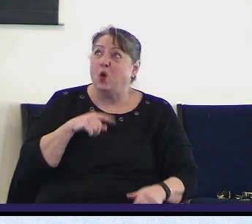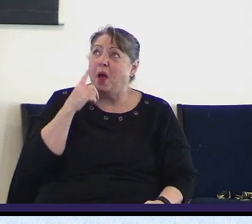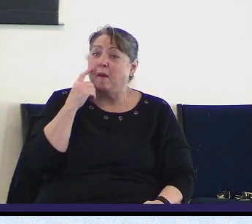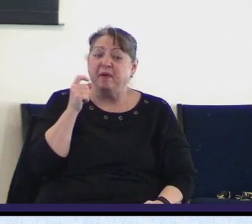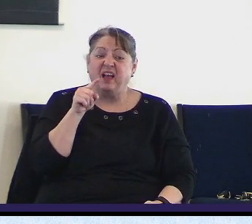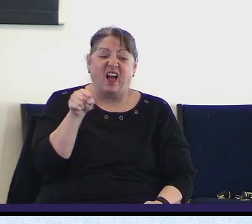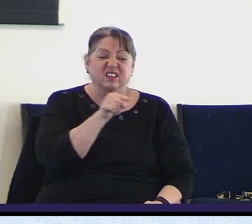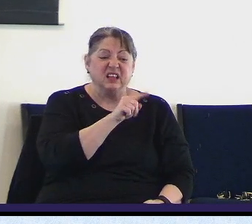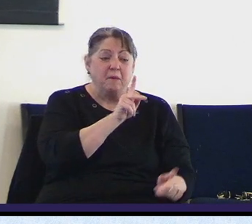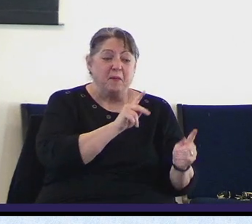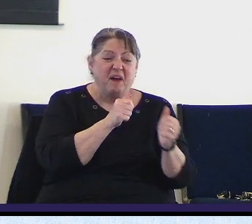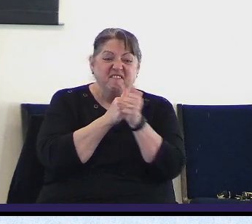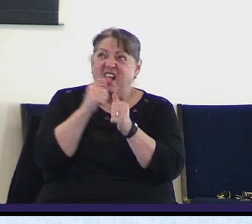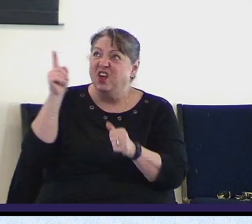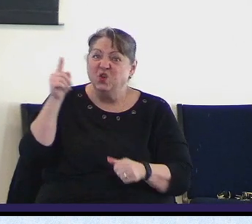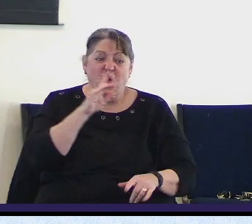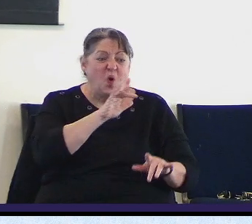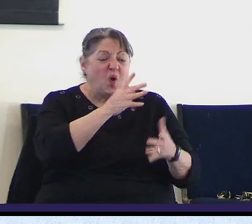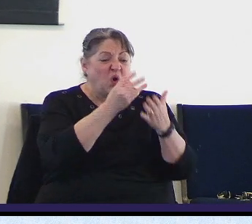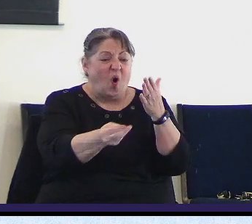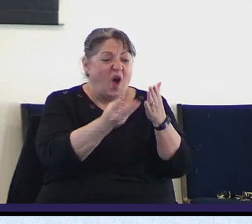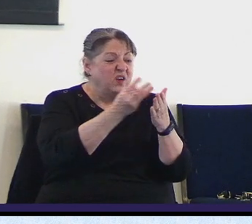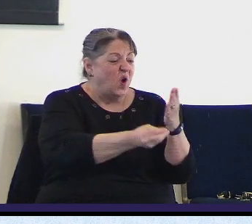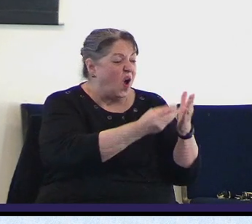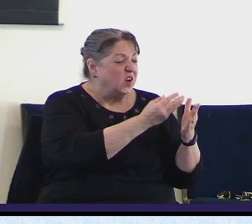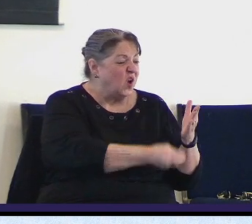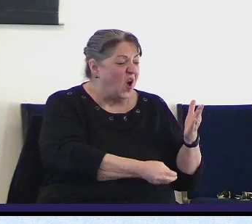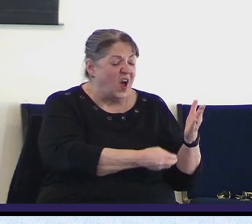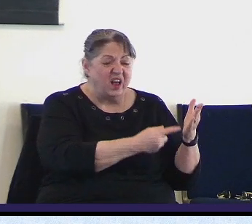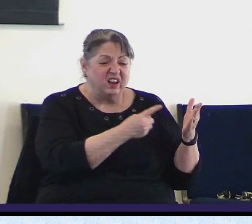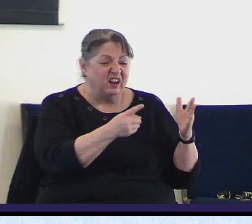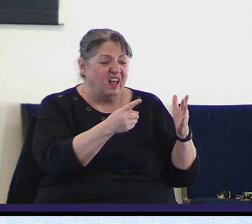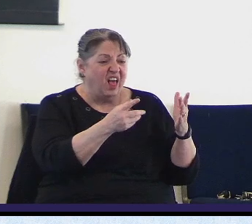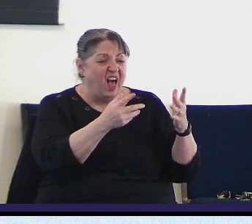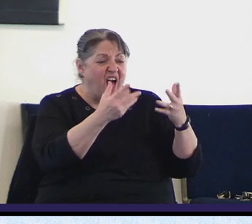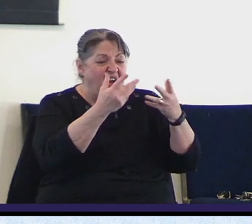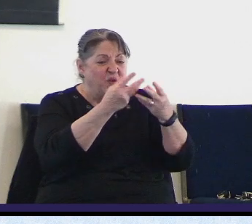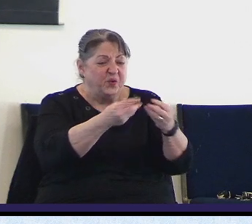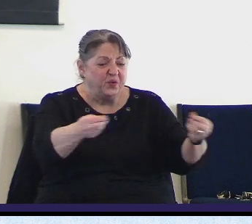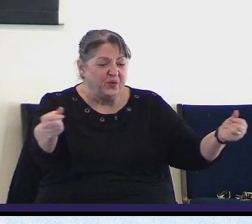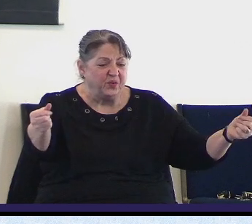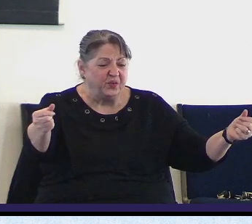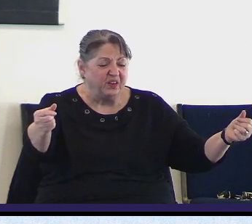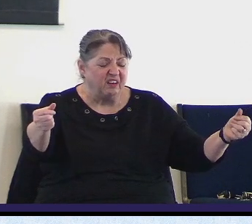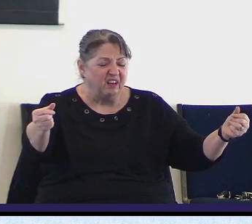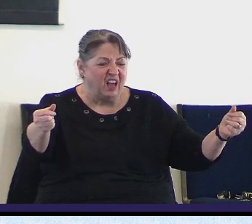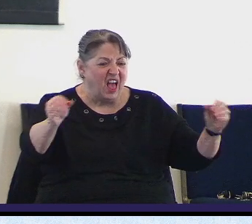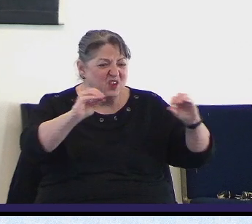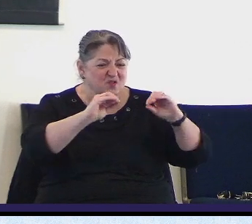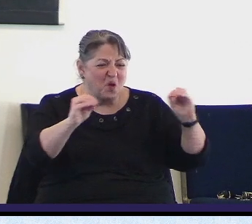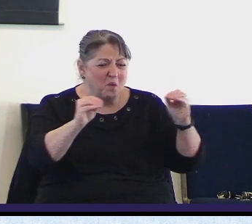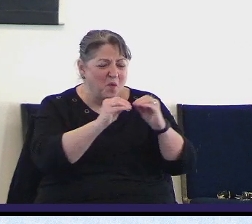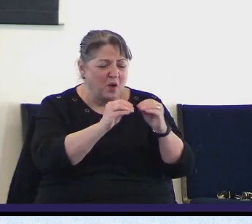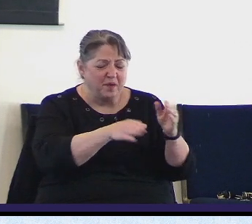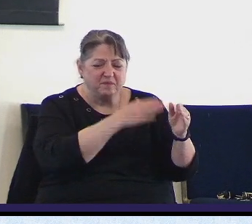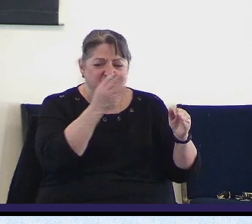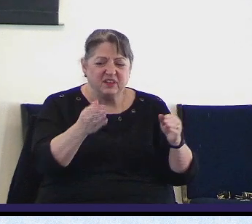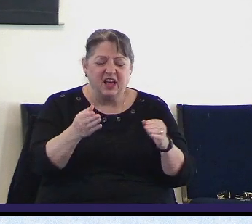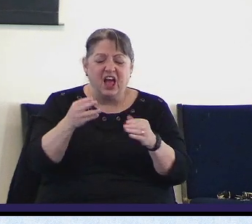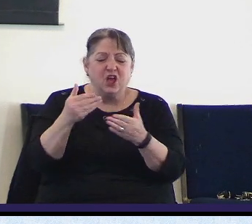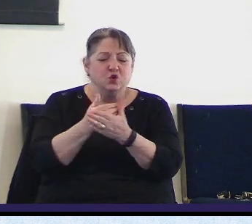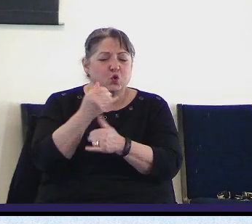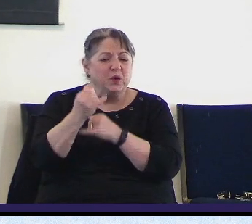gone. The faithful have completely disappeared from the human race. The International Standard Version.